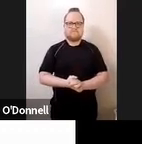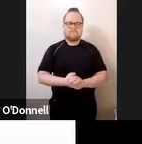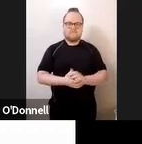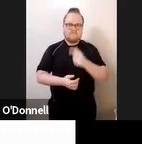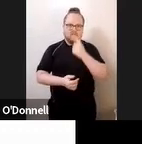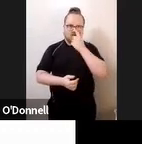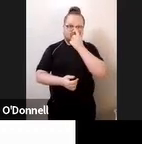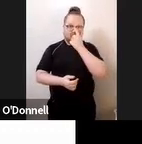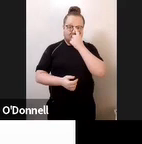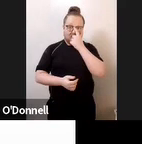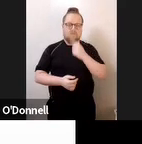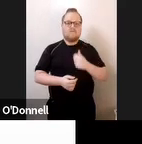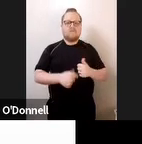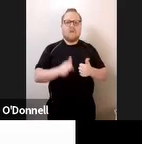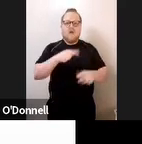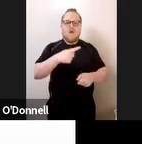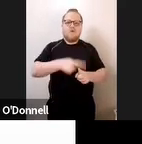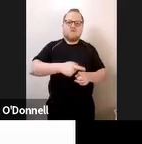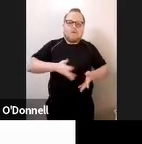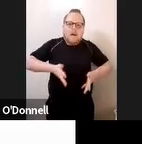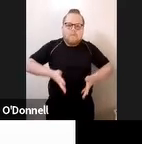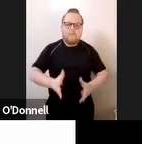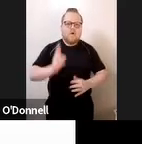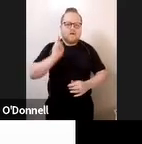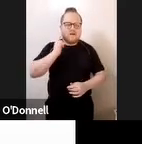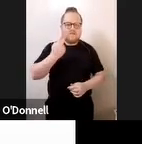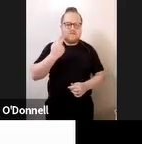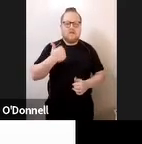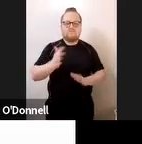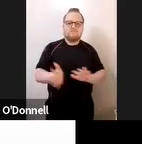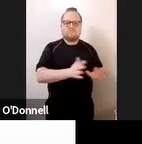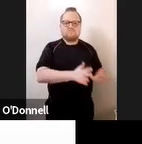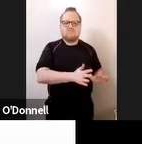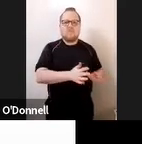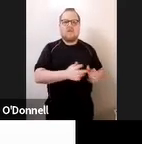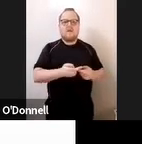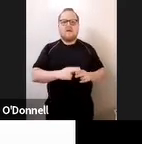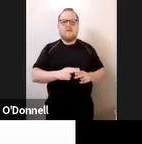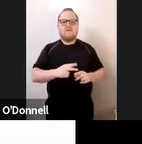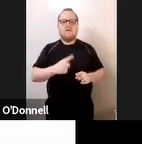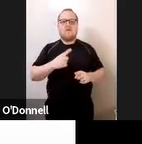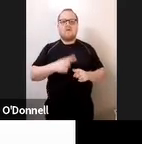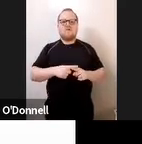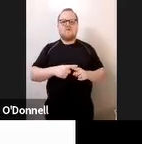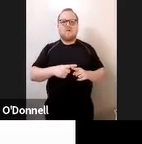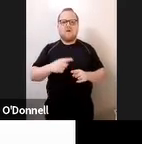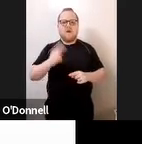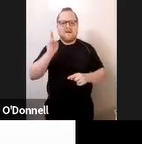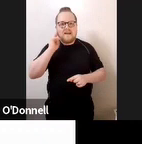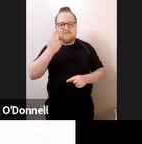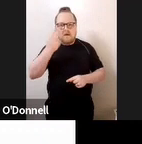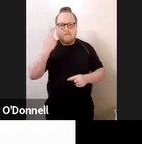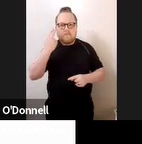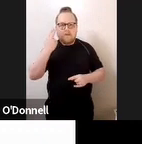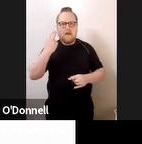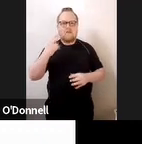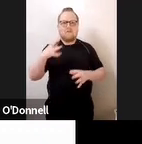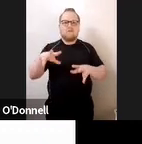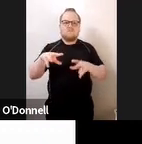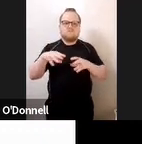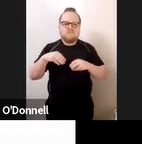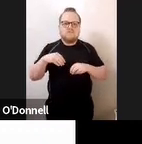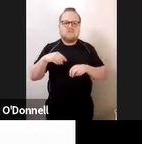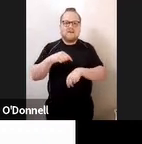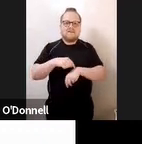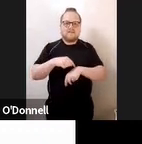now and you want to say, look, we know your condition is going to deteriorate. We know that you're